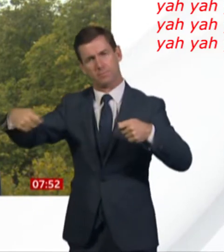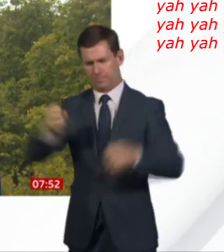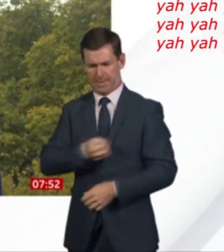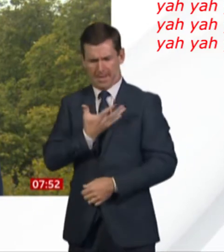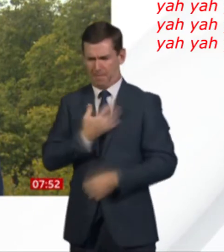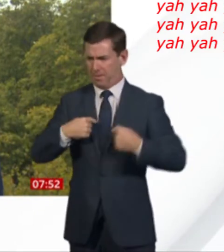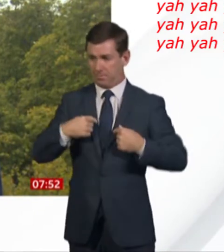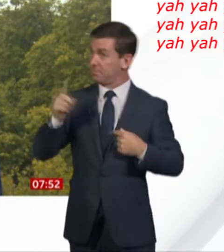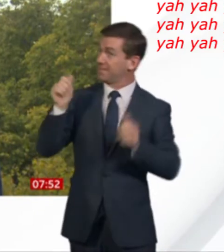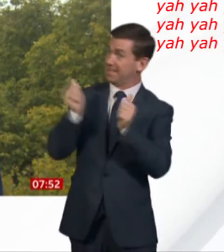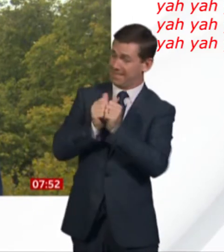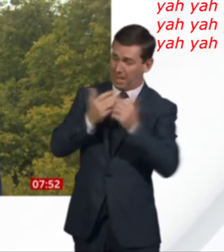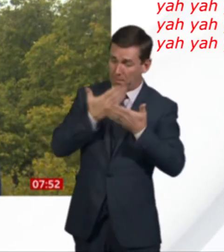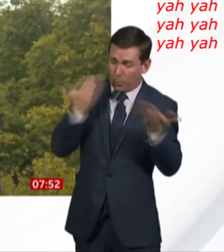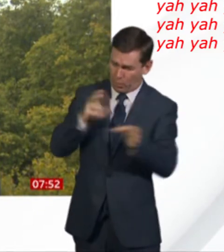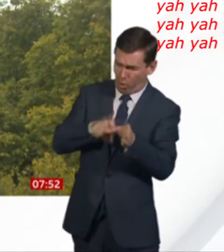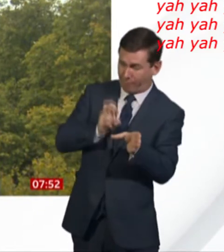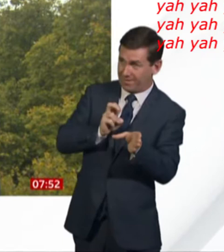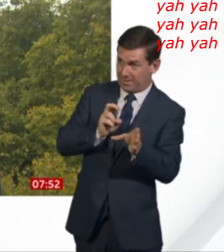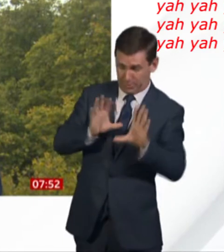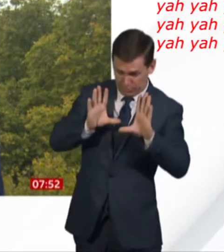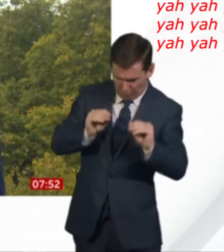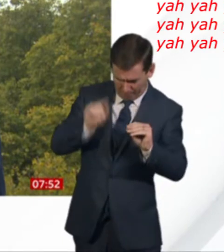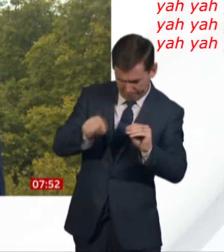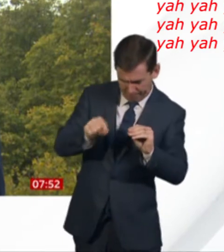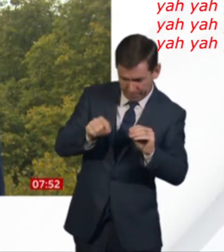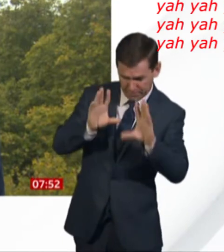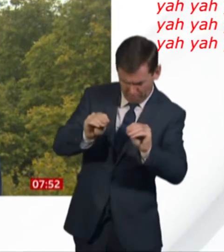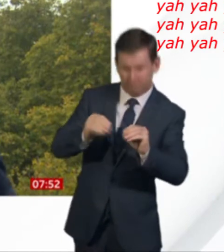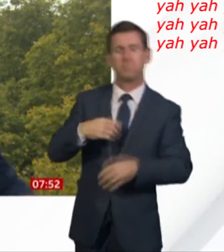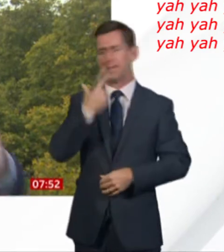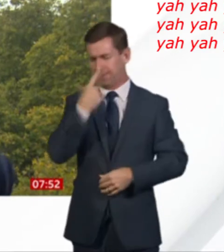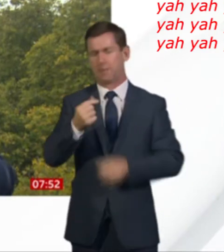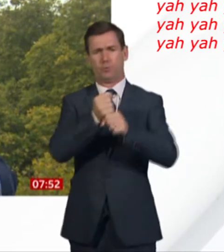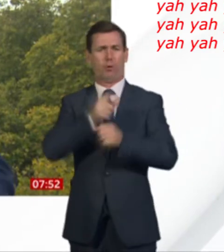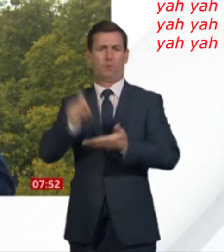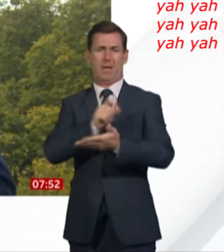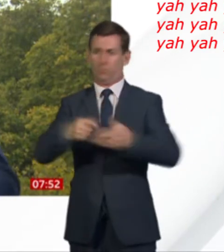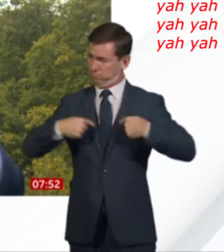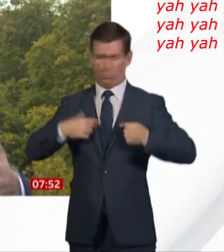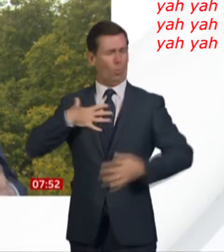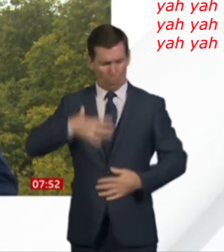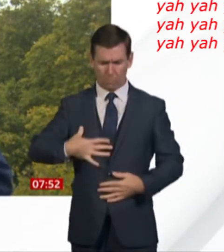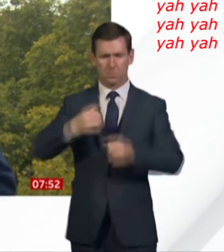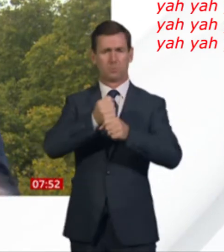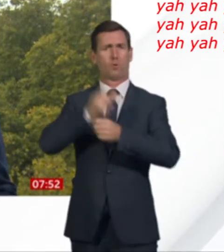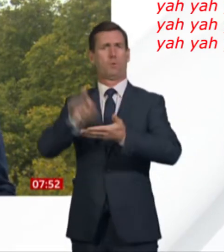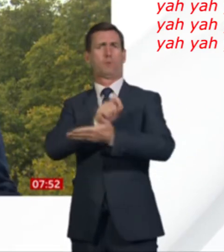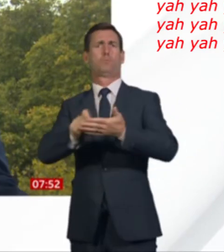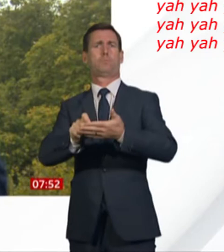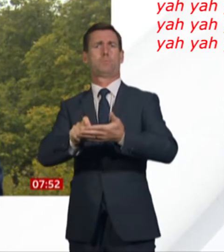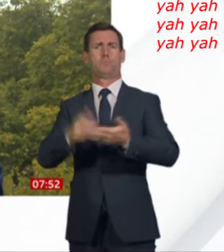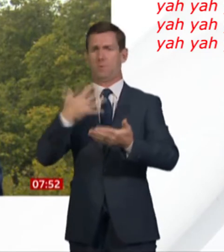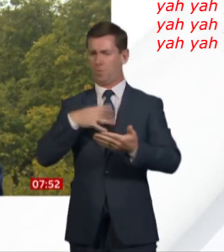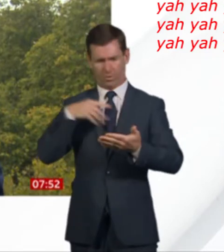a no deal is off the table. Because actually, it's only a general election that can, yes, sort out Brexit because the Labour government would hold a public vote between a credible